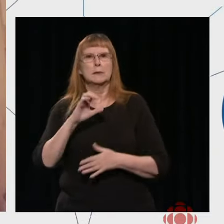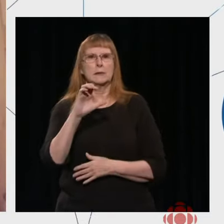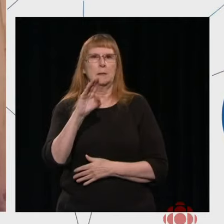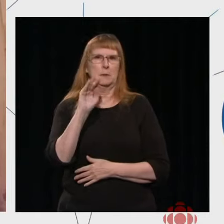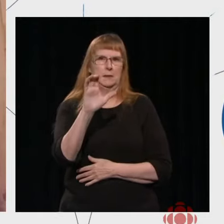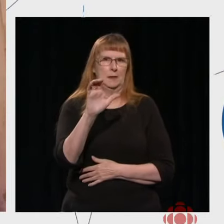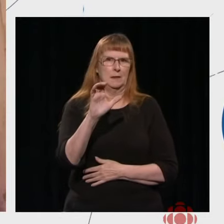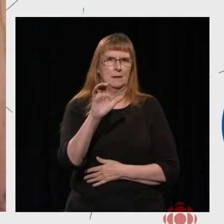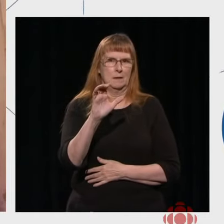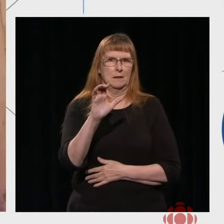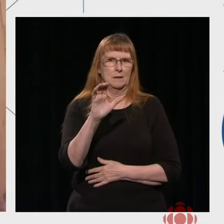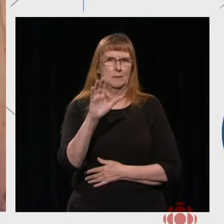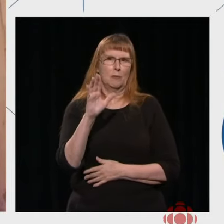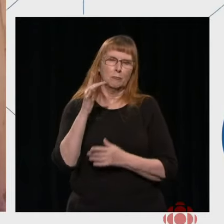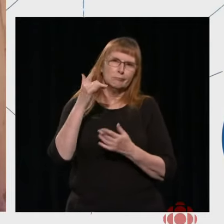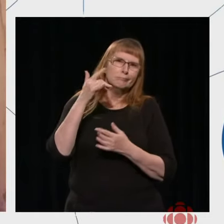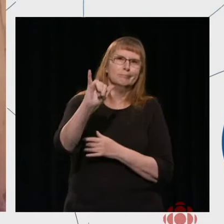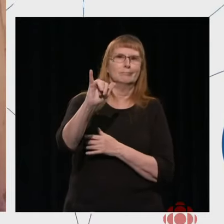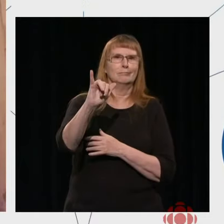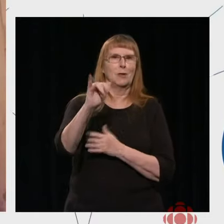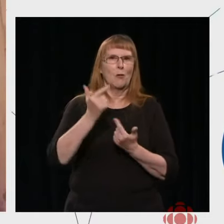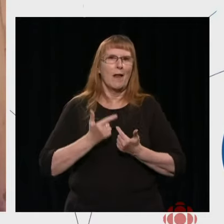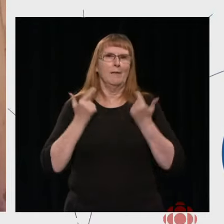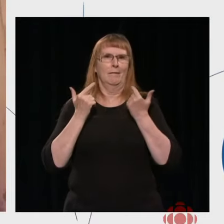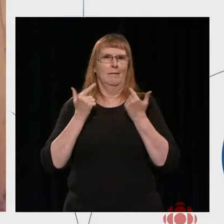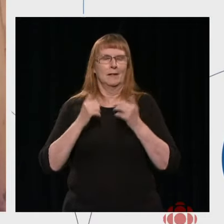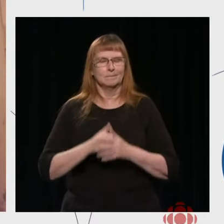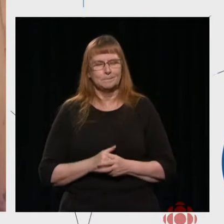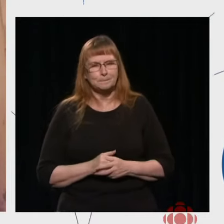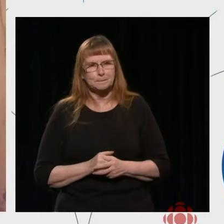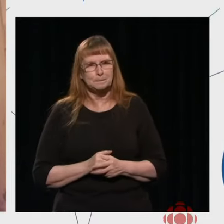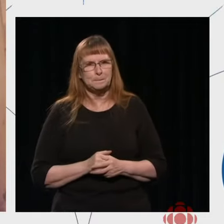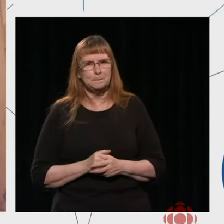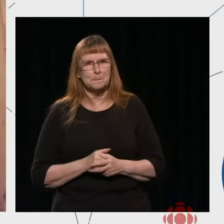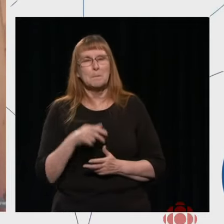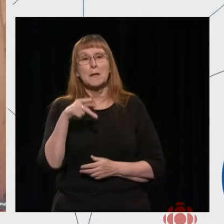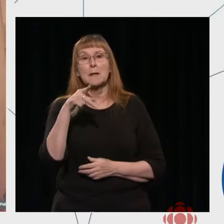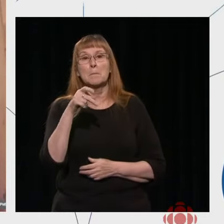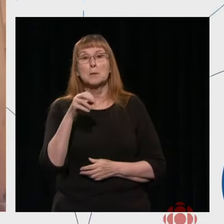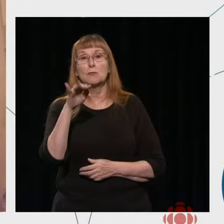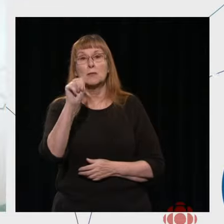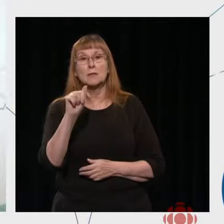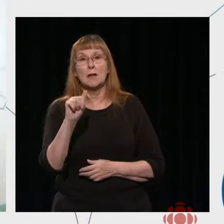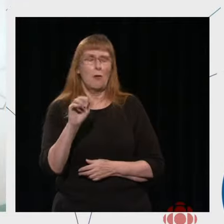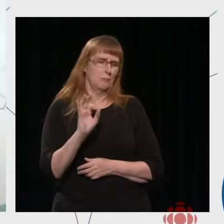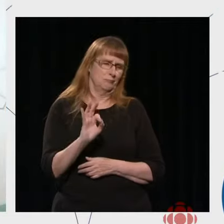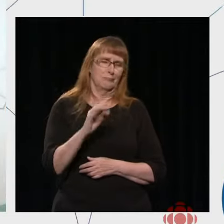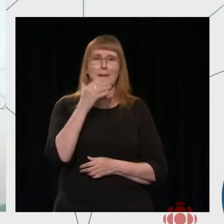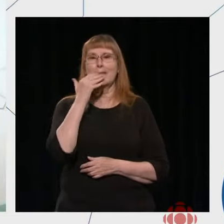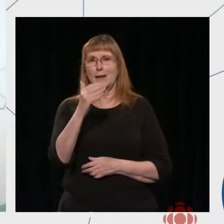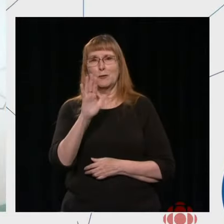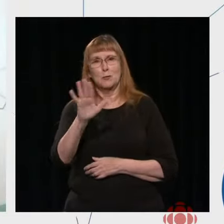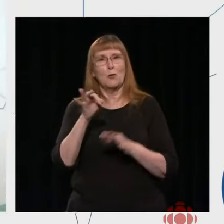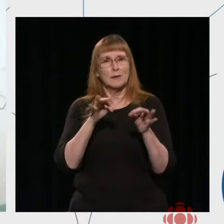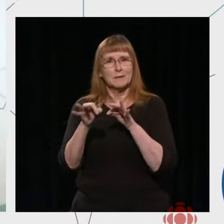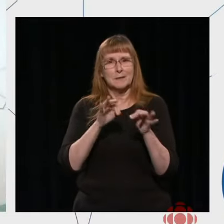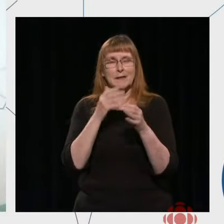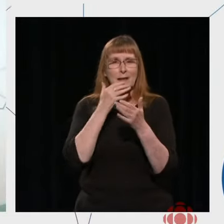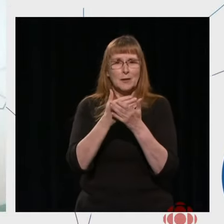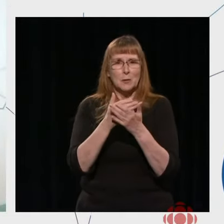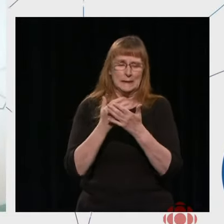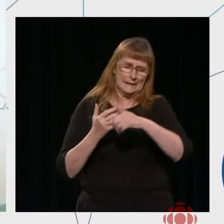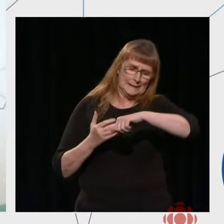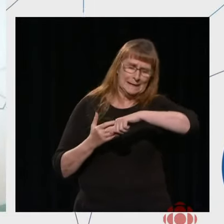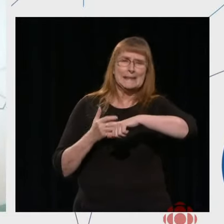they're CBCers for life one way or another. Awesome. Thank you so much, Barb, for this explanation. Unfortunately,